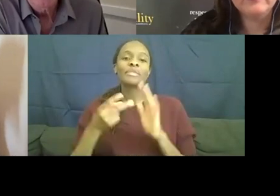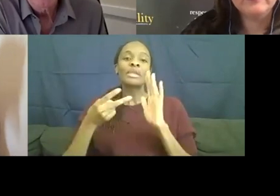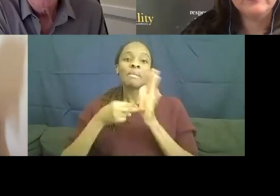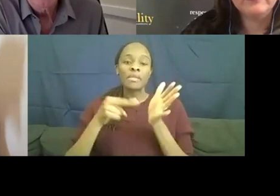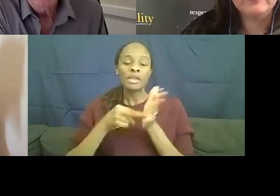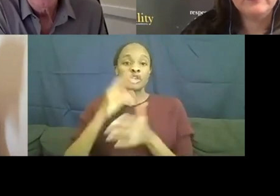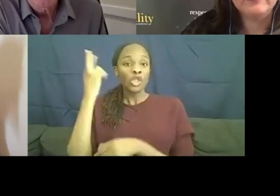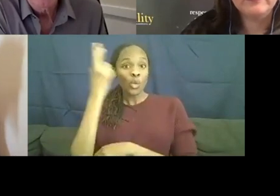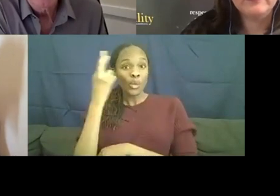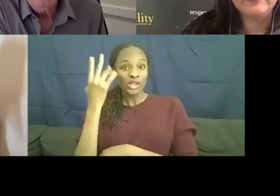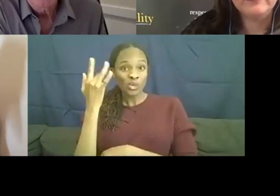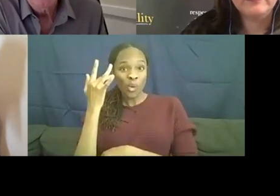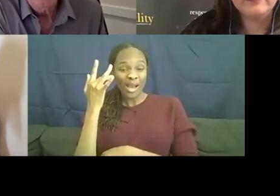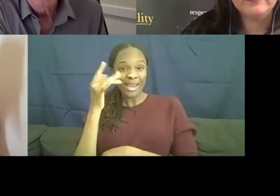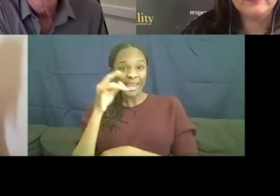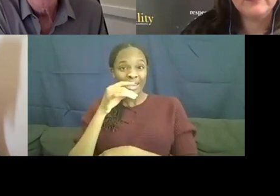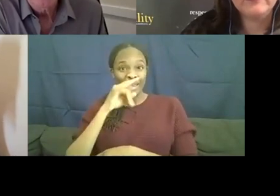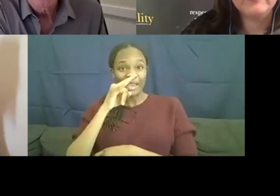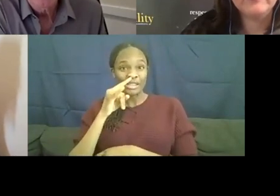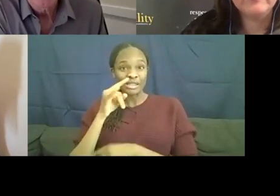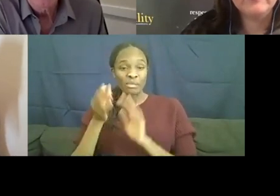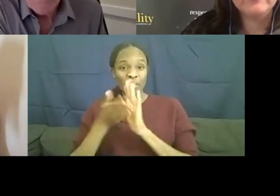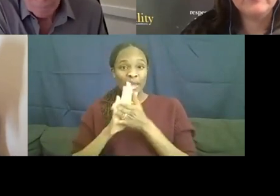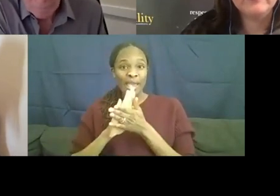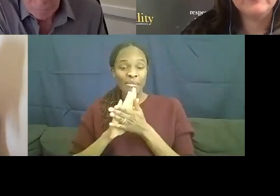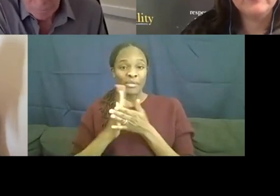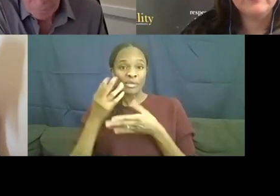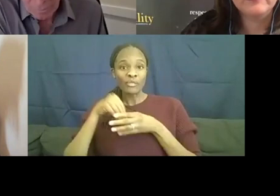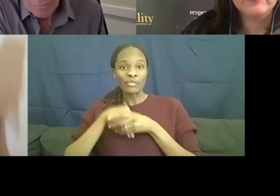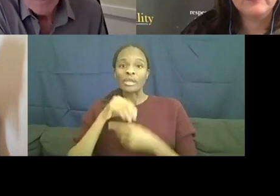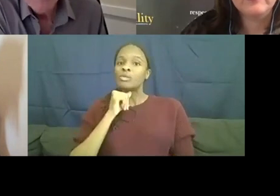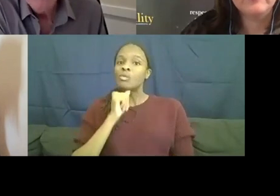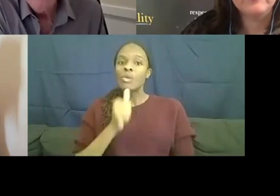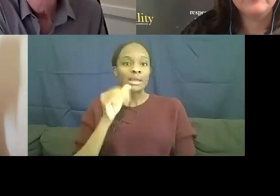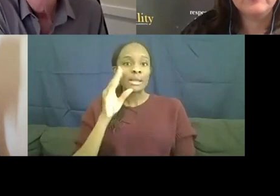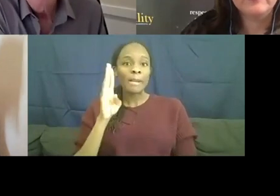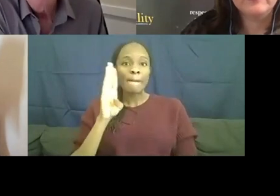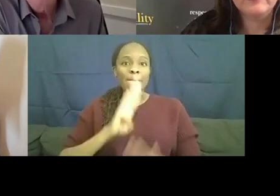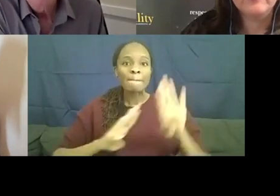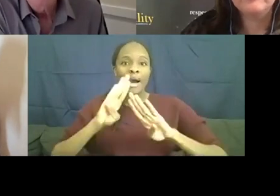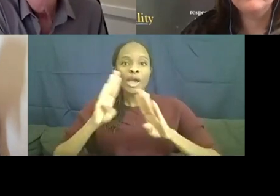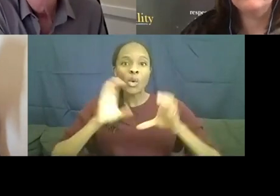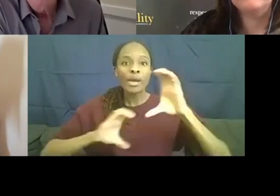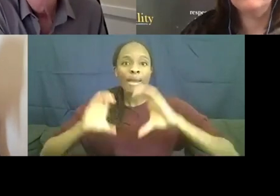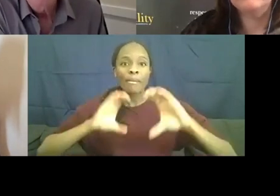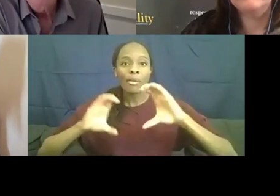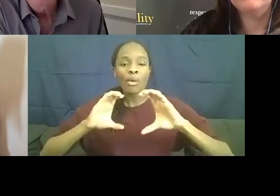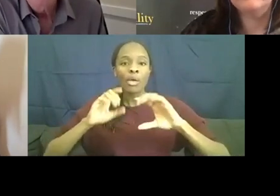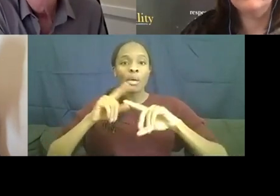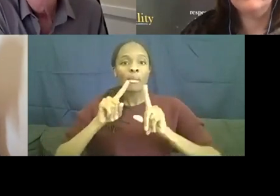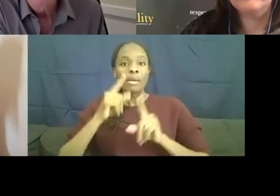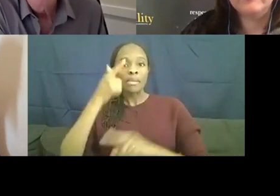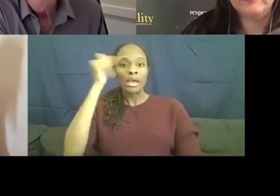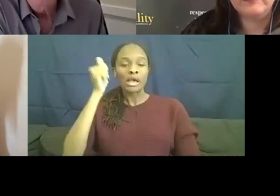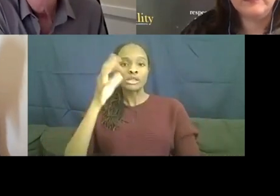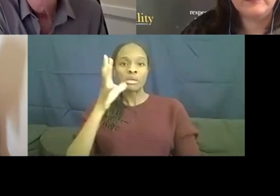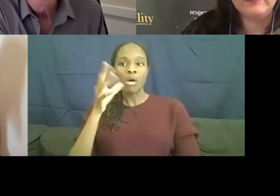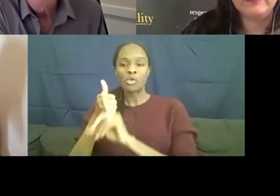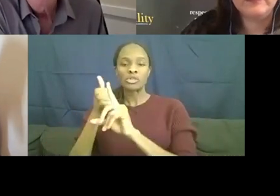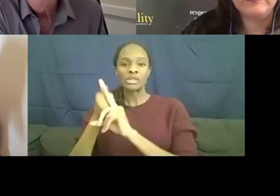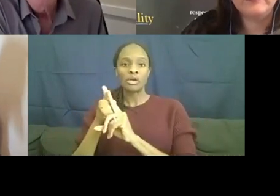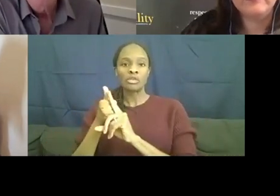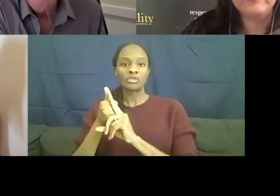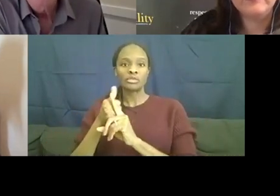becoming autistic was not biochemical, but because their mother had been cold and not